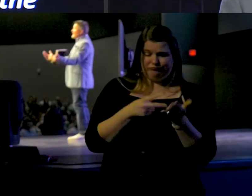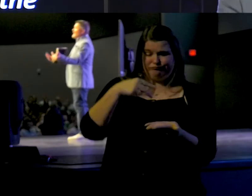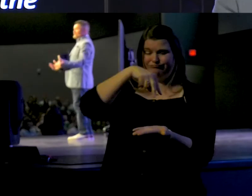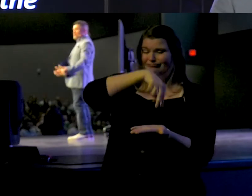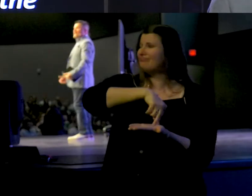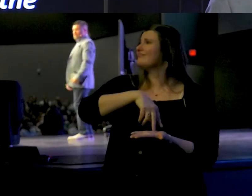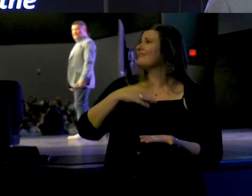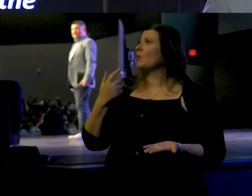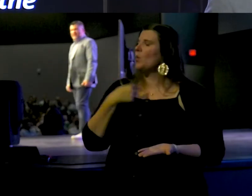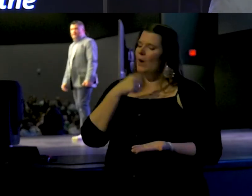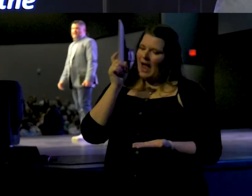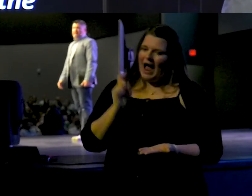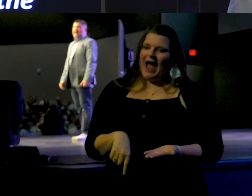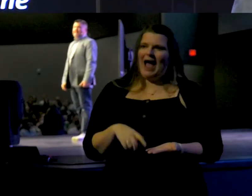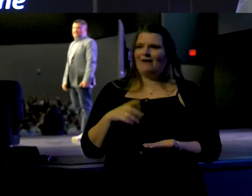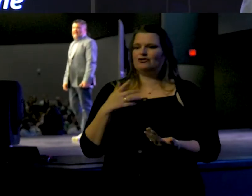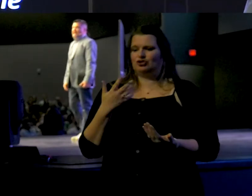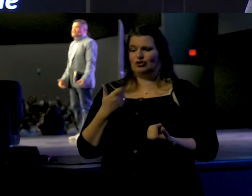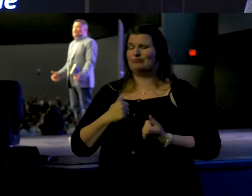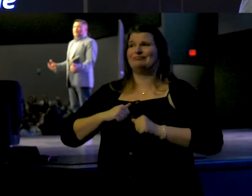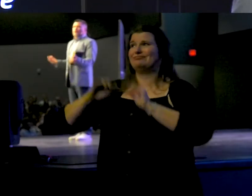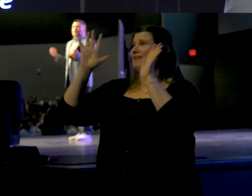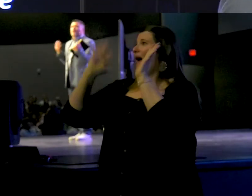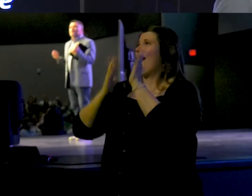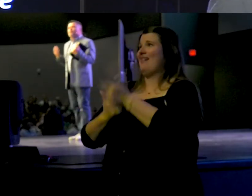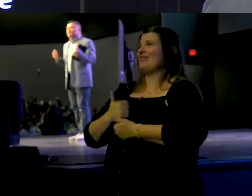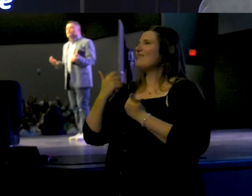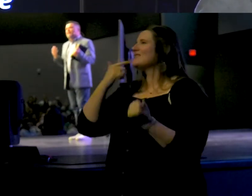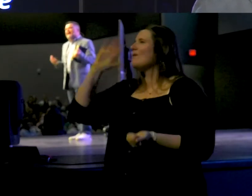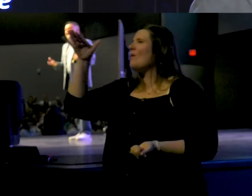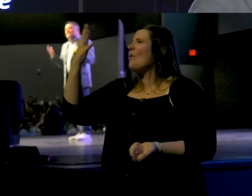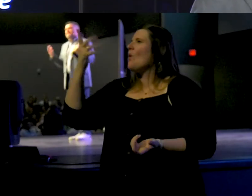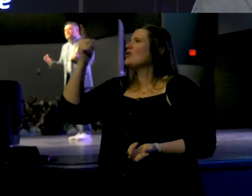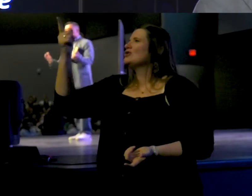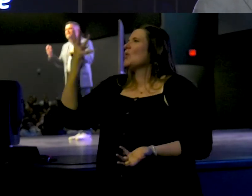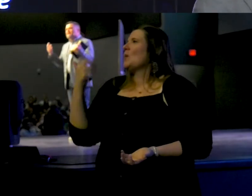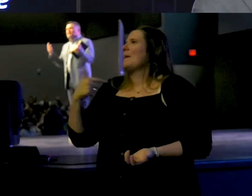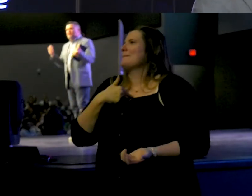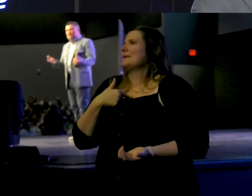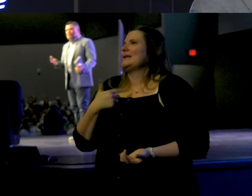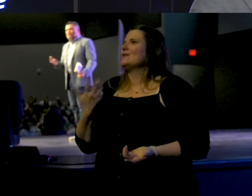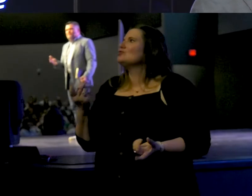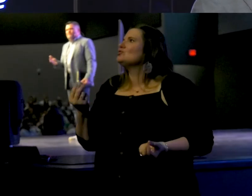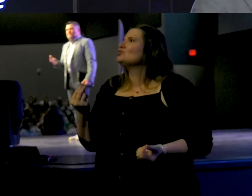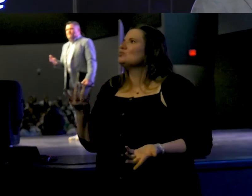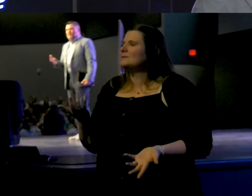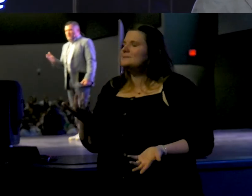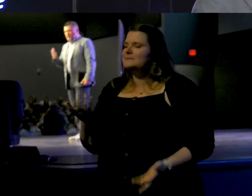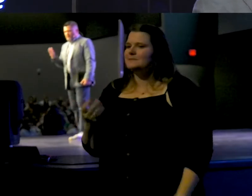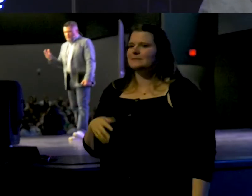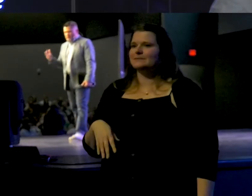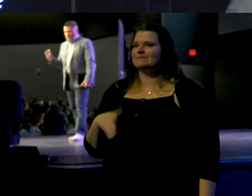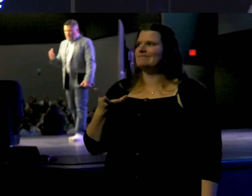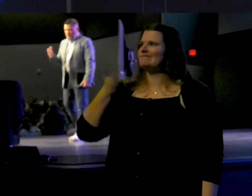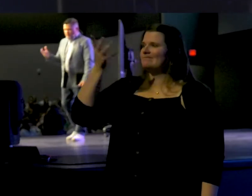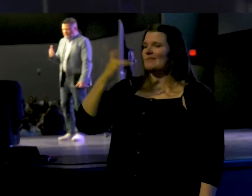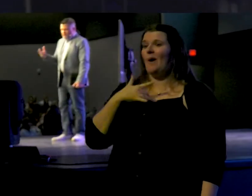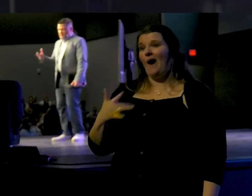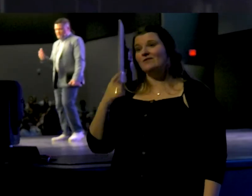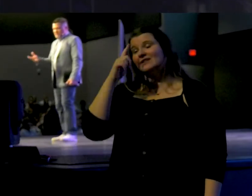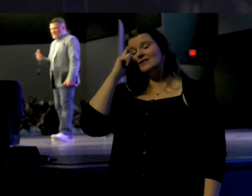then we really have to write a blank check with our lives and ask, Lord, what would you have me do? Often